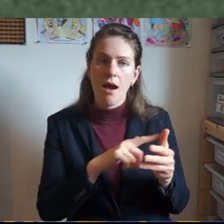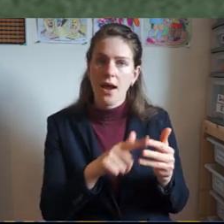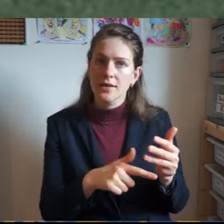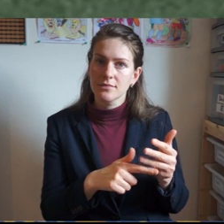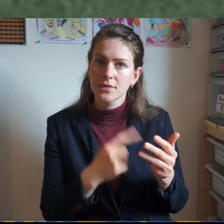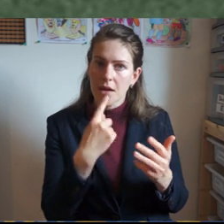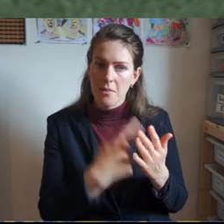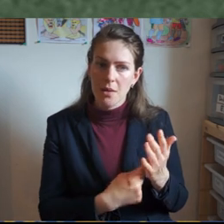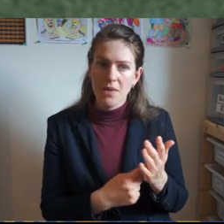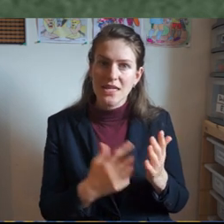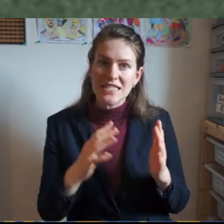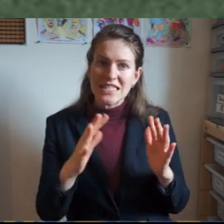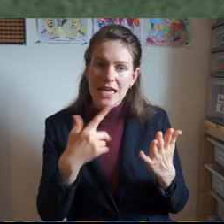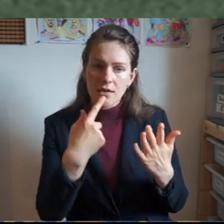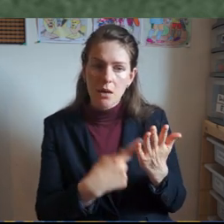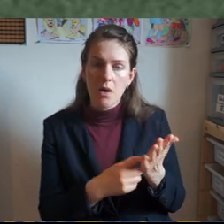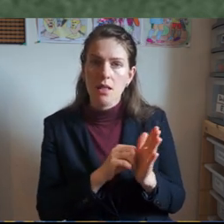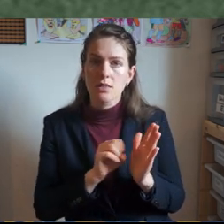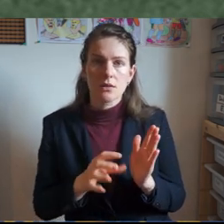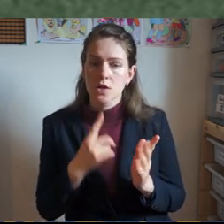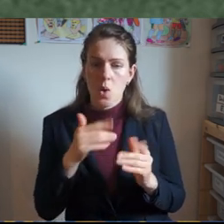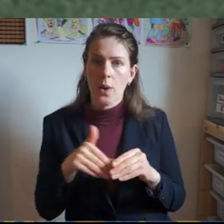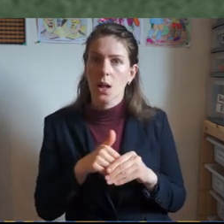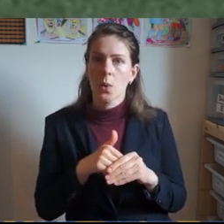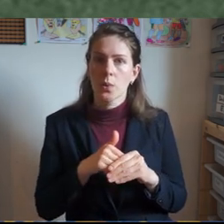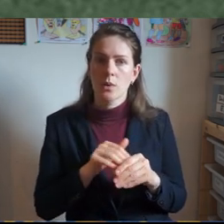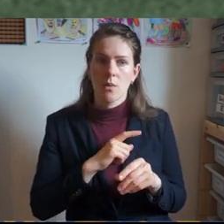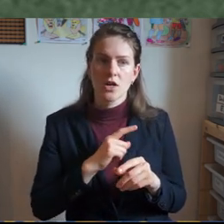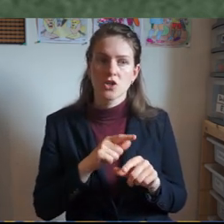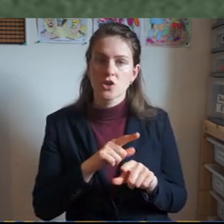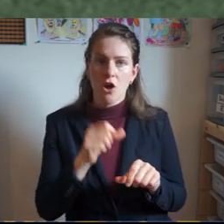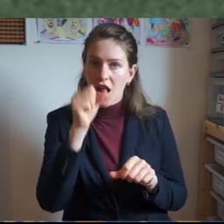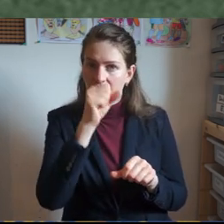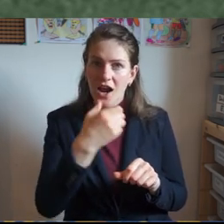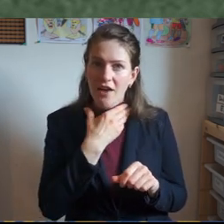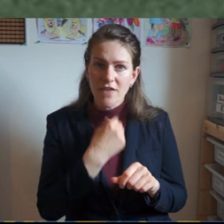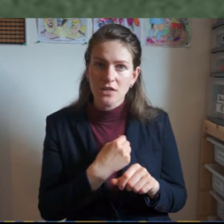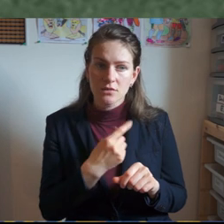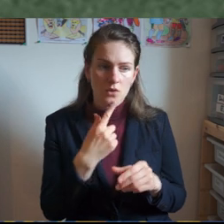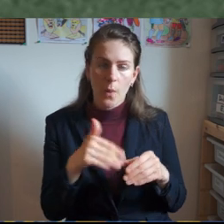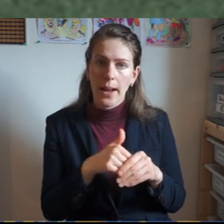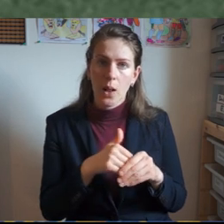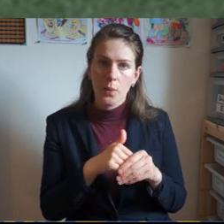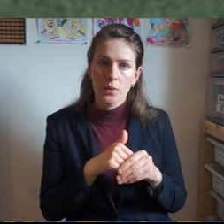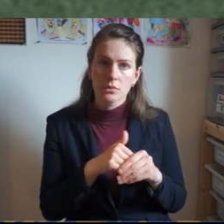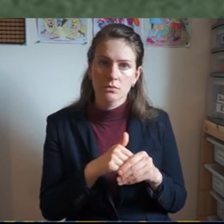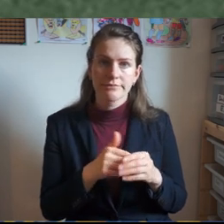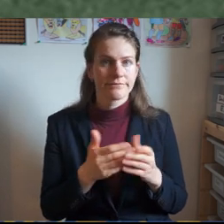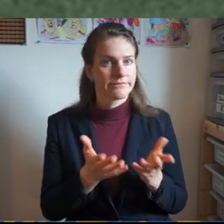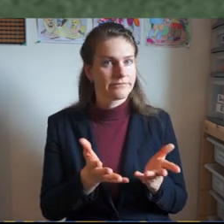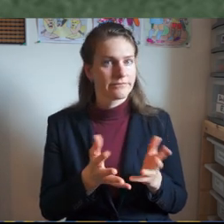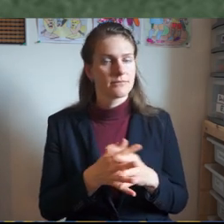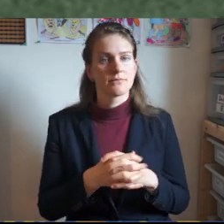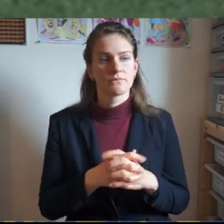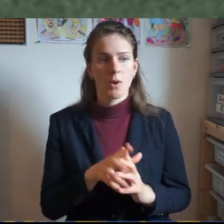last commandment thou shalt not covet now we don't know why he did that